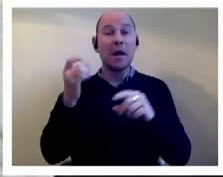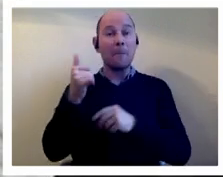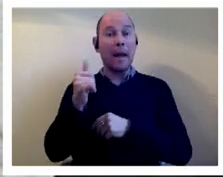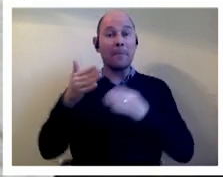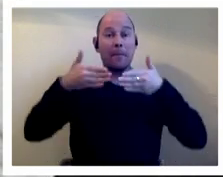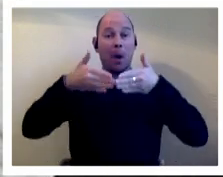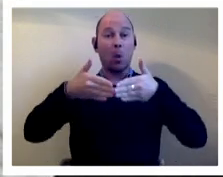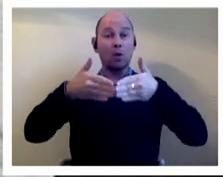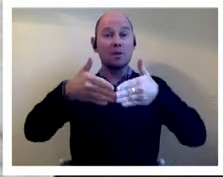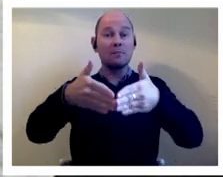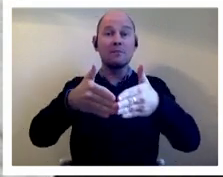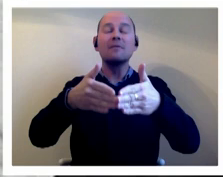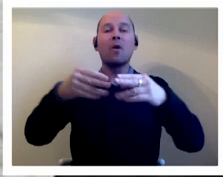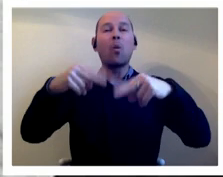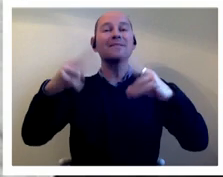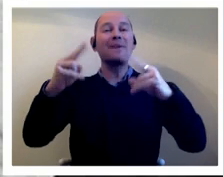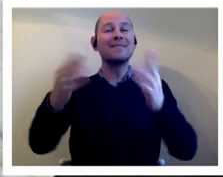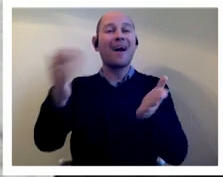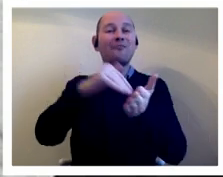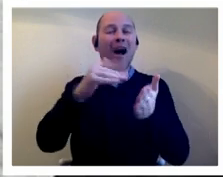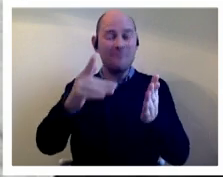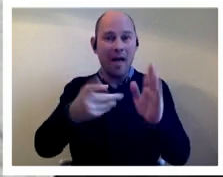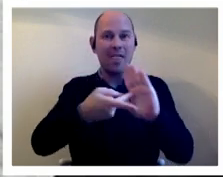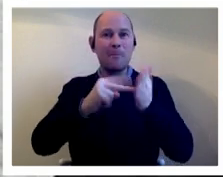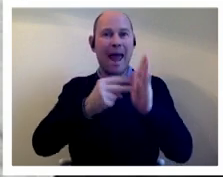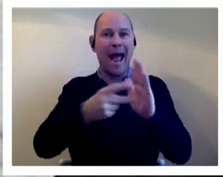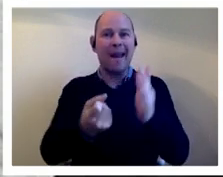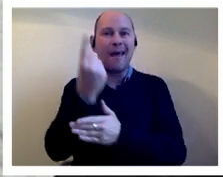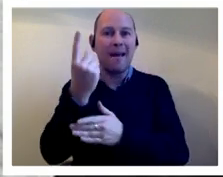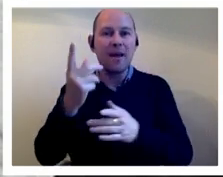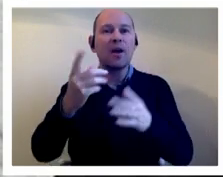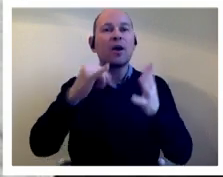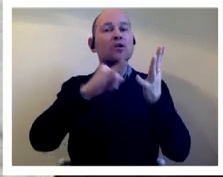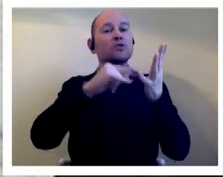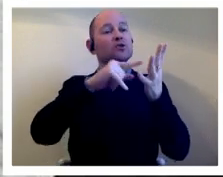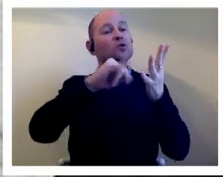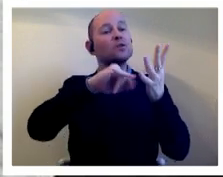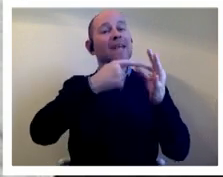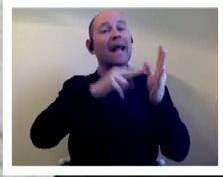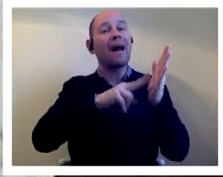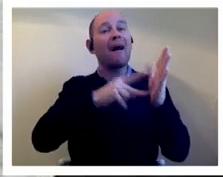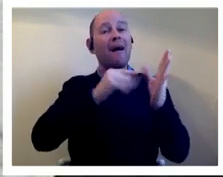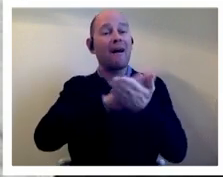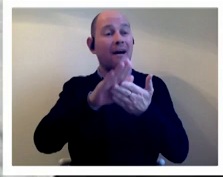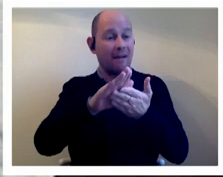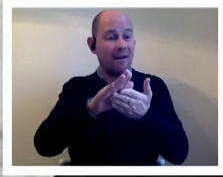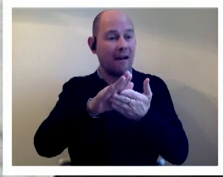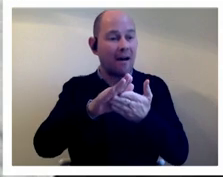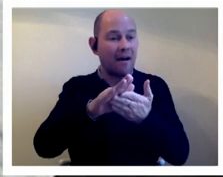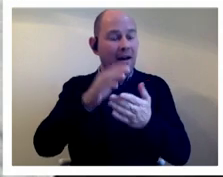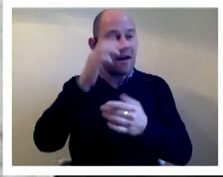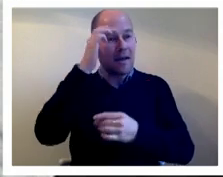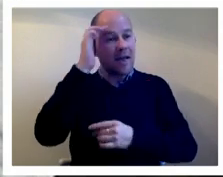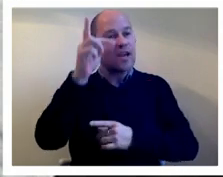that way but they came up with a plan and one of the women's suzanna bower who's got her hand up there second on the left she told me that